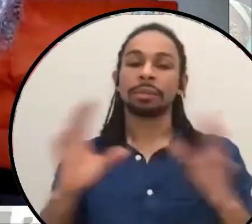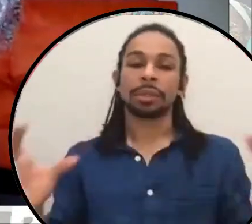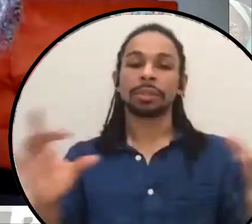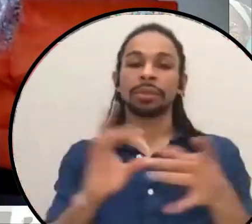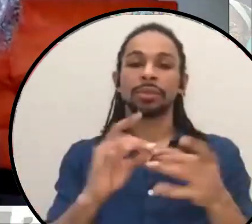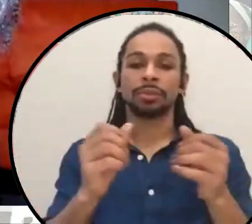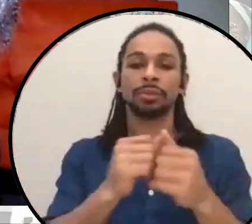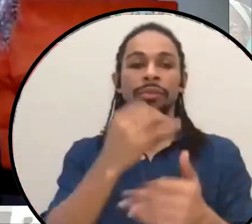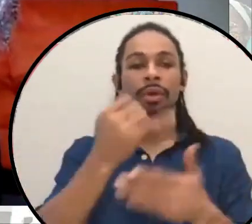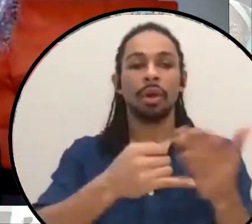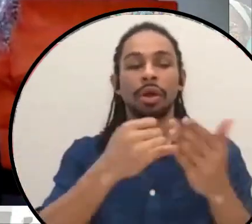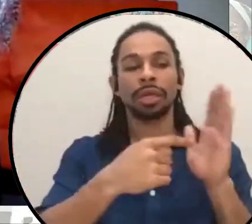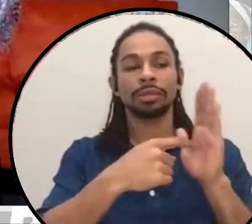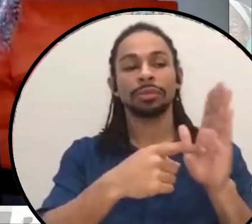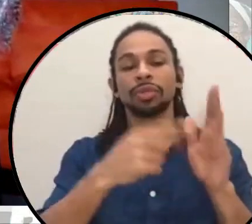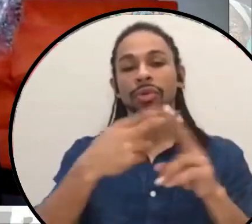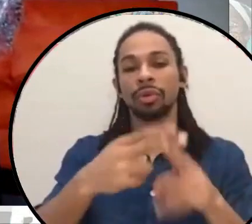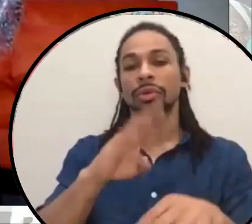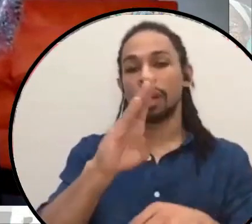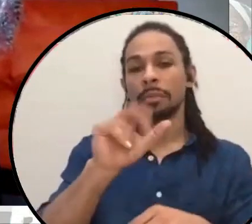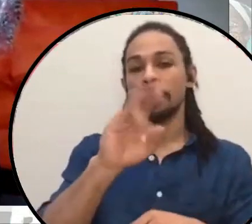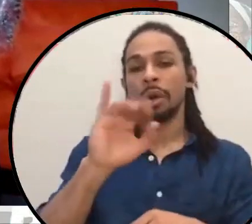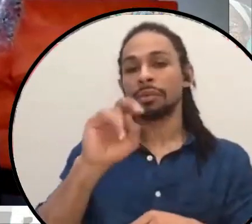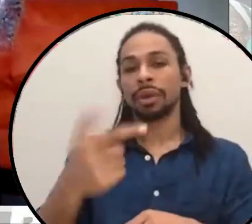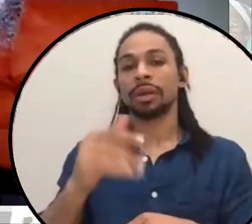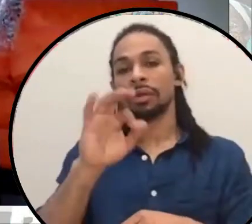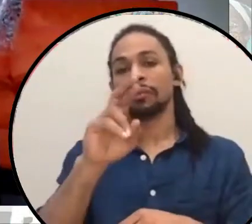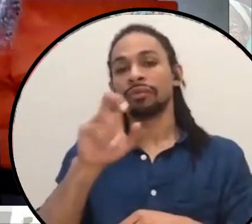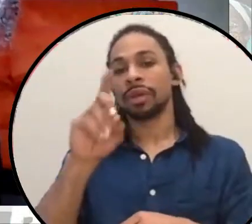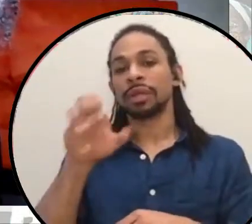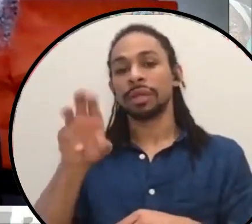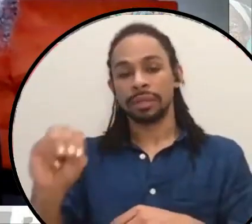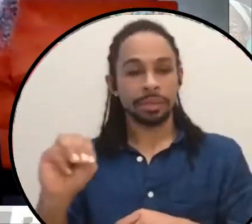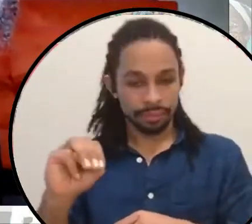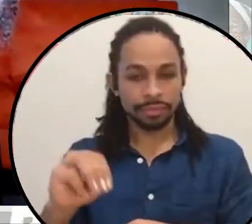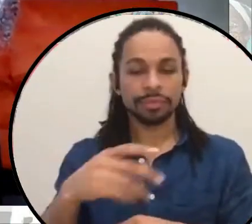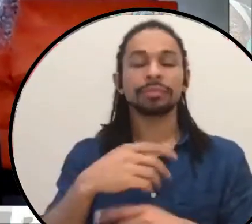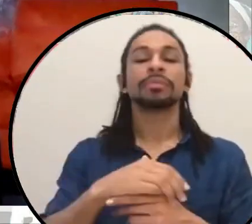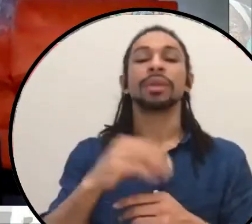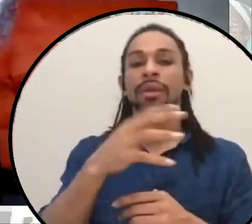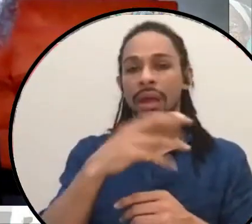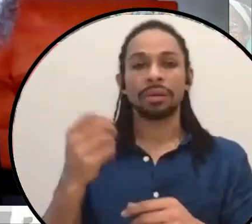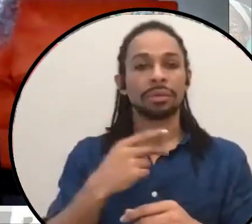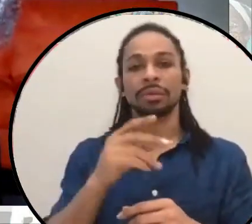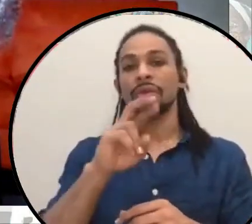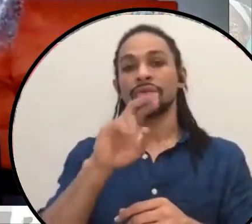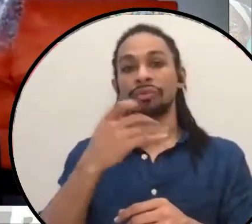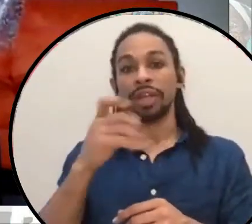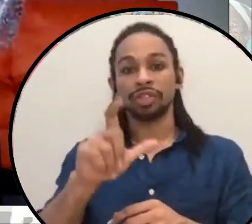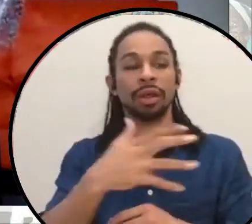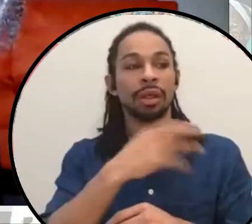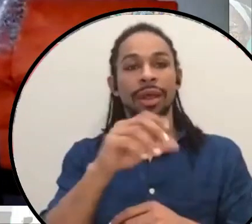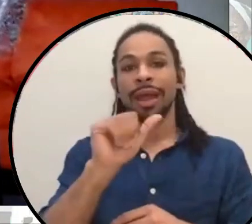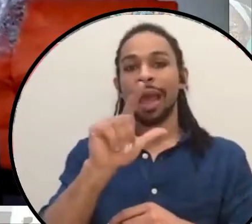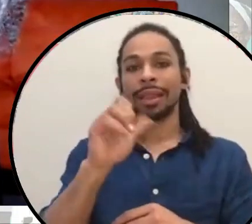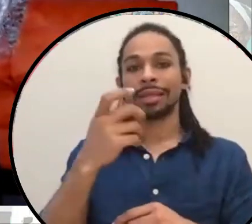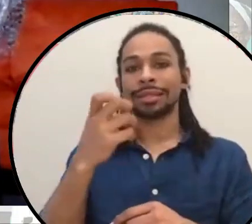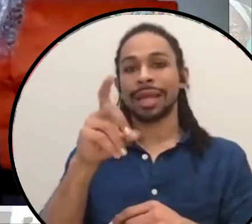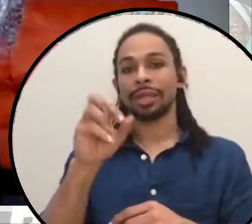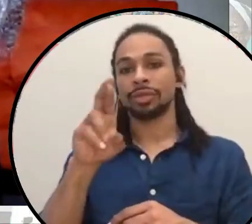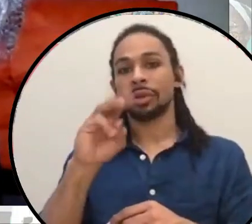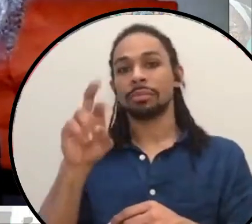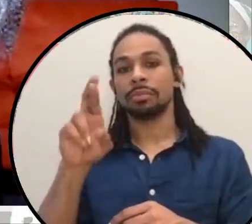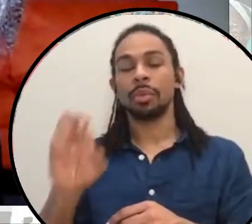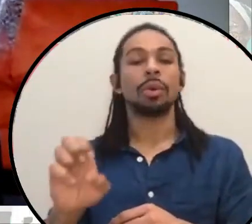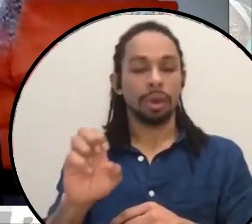called Barring Freedom that Rachel and Alexandra Moore organized. And that is currently on display at the San Jose Museum